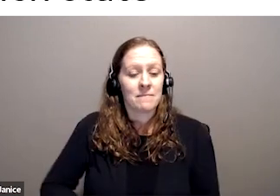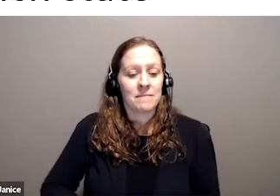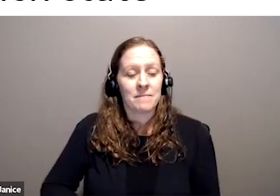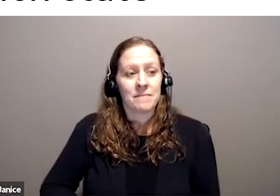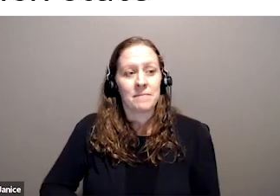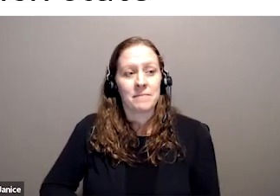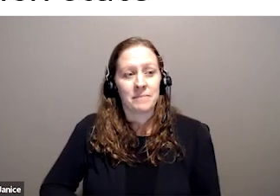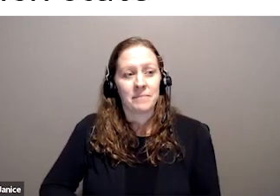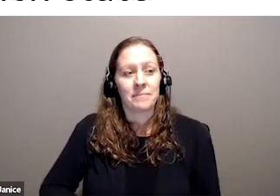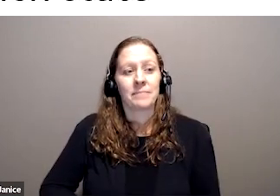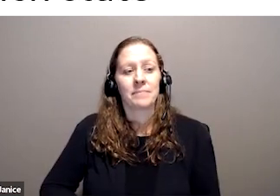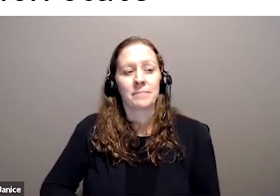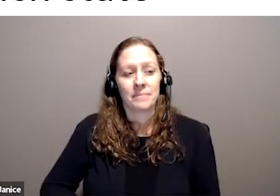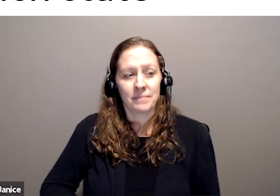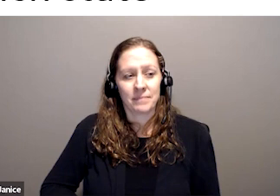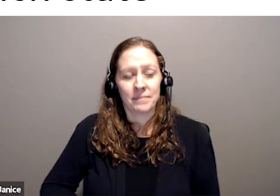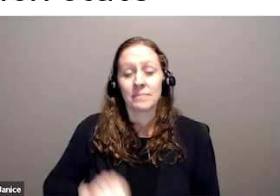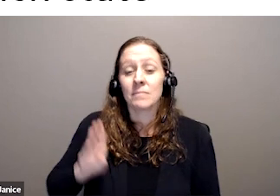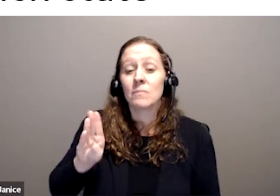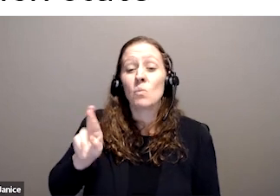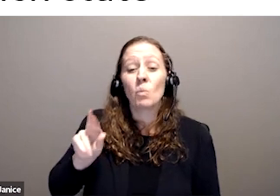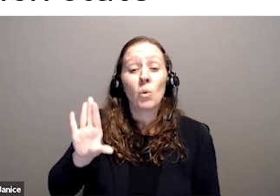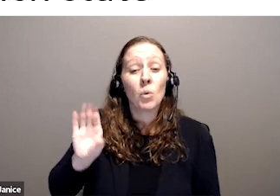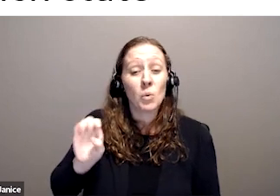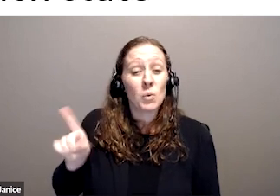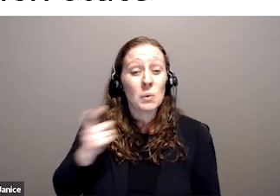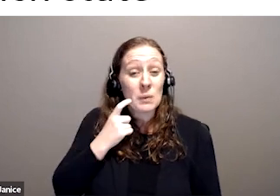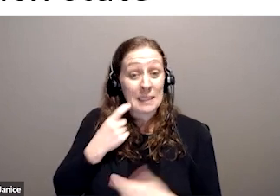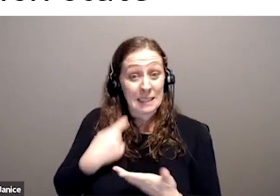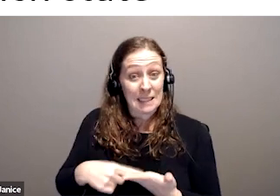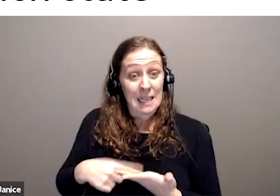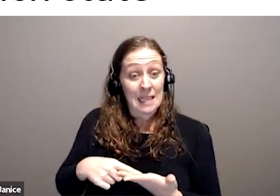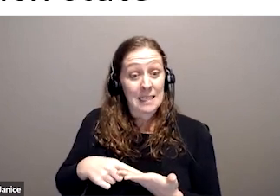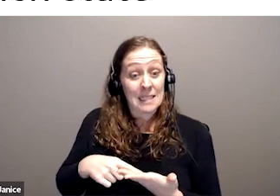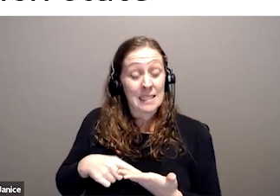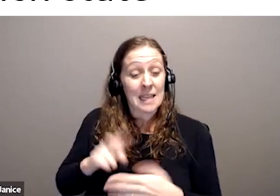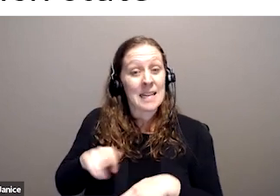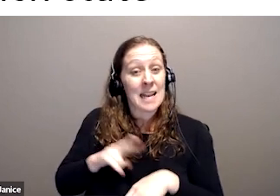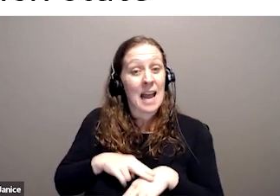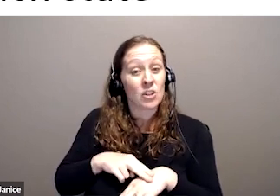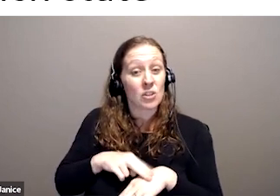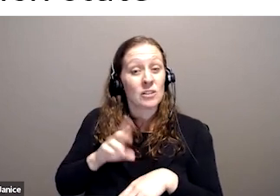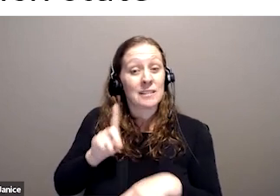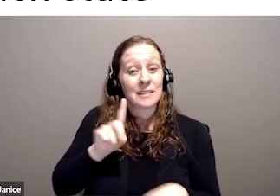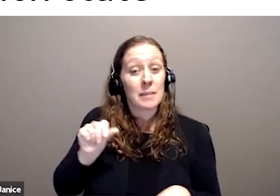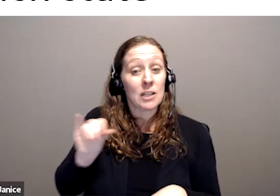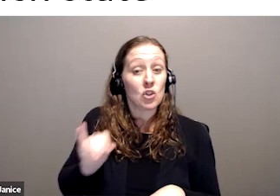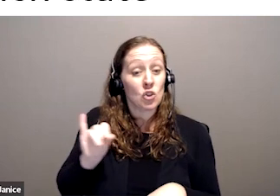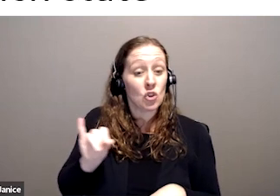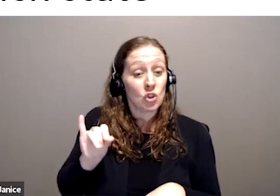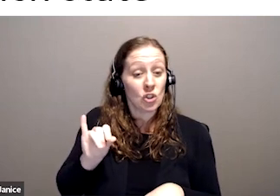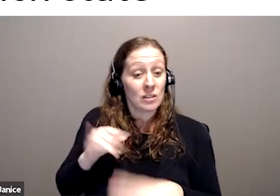And as Bruce has been describing, the National Disability Insurance Scheme was,